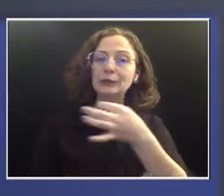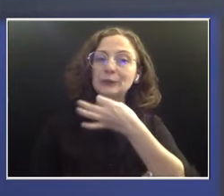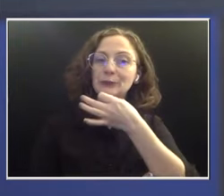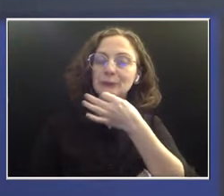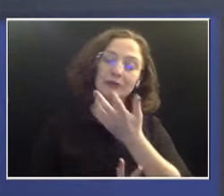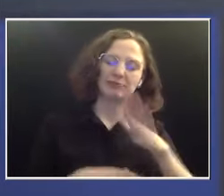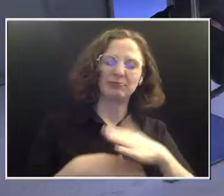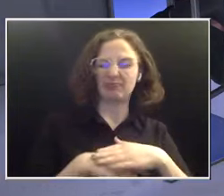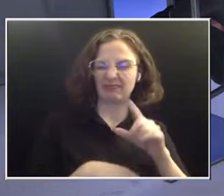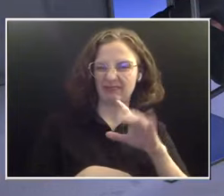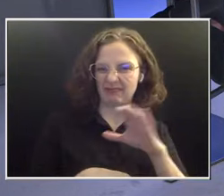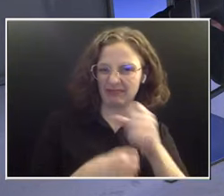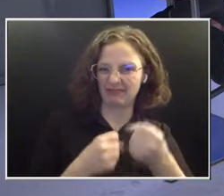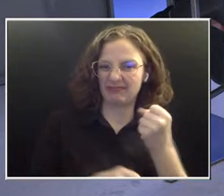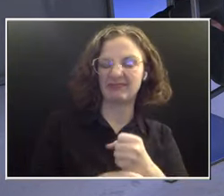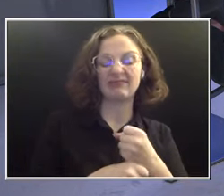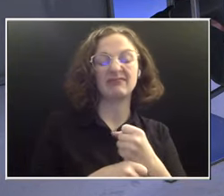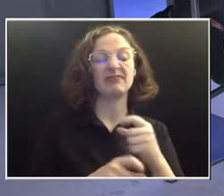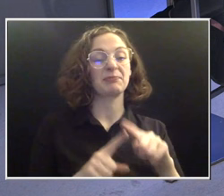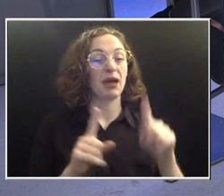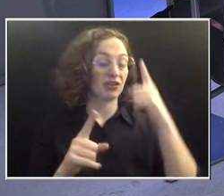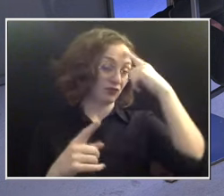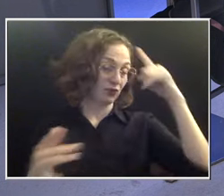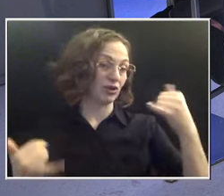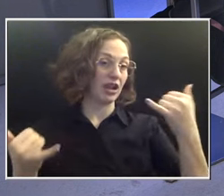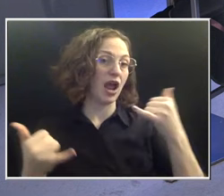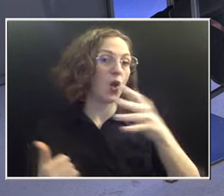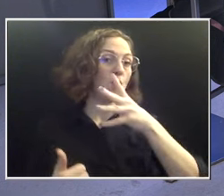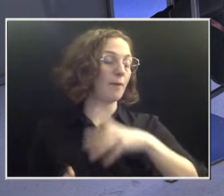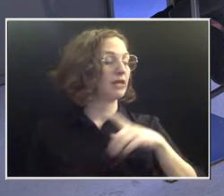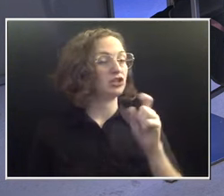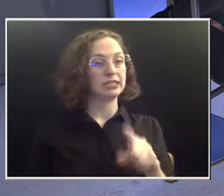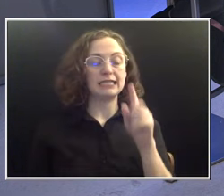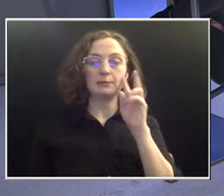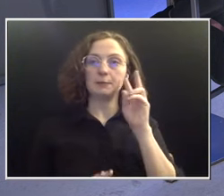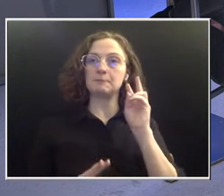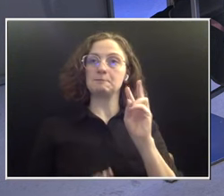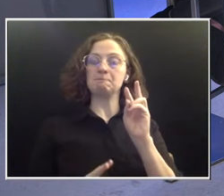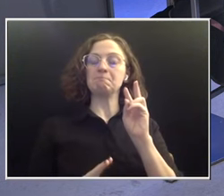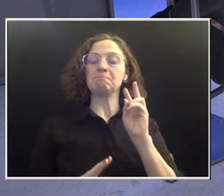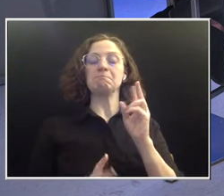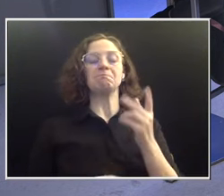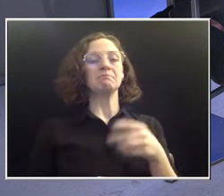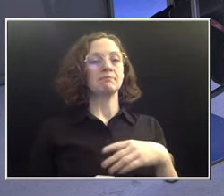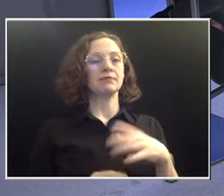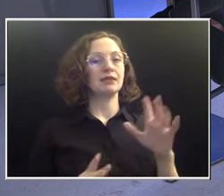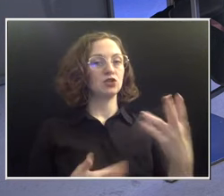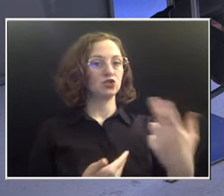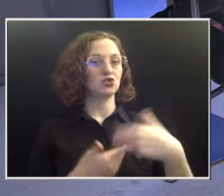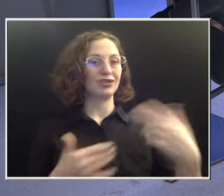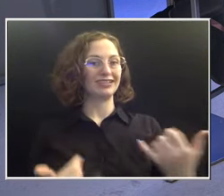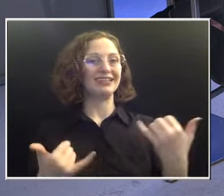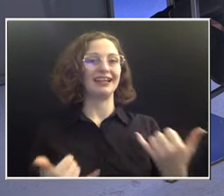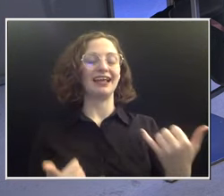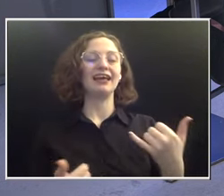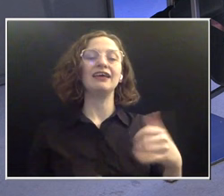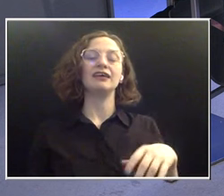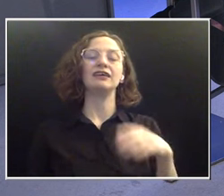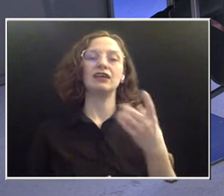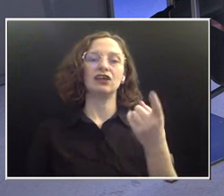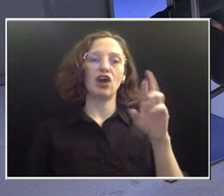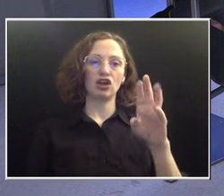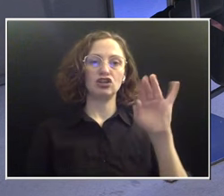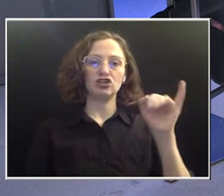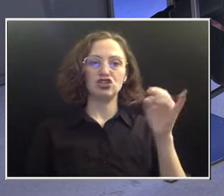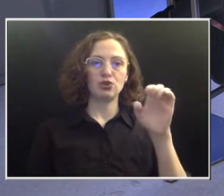on the lookout. Joining us today is Dr. Andrea Jewell, the Division Director of Gynecologic Oncology at the University of Kansas Cancer Center, as